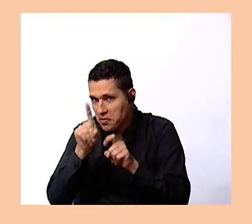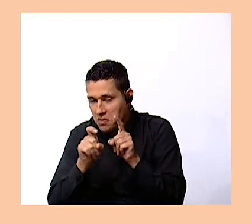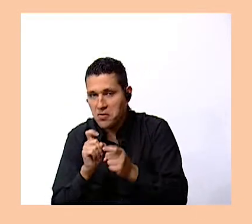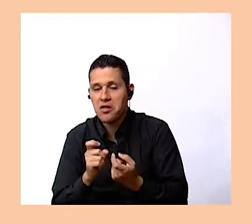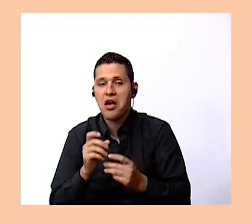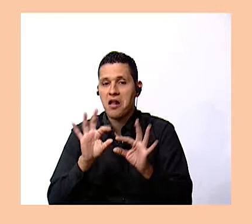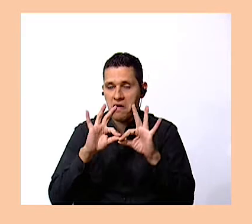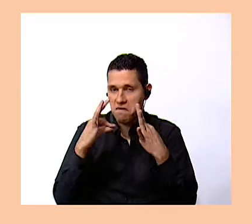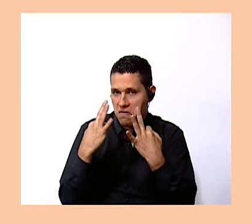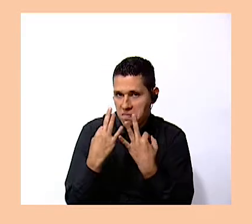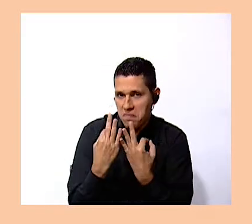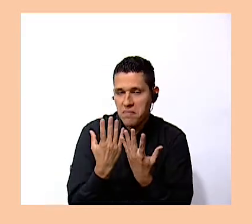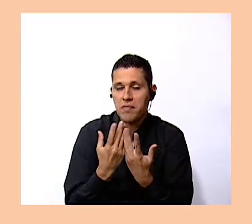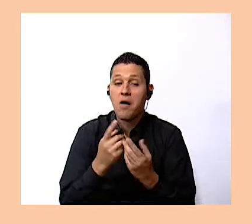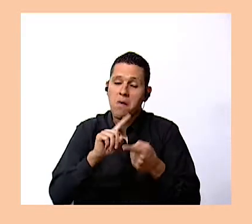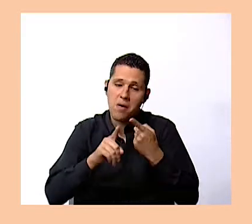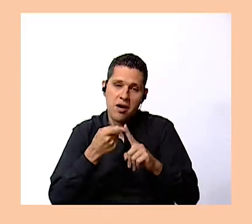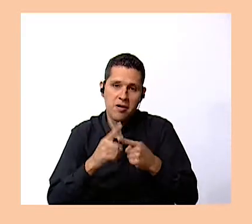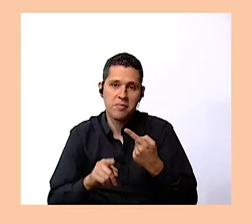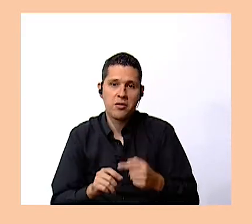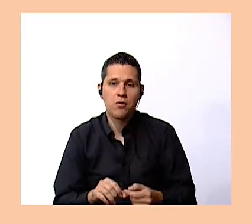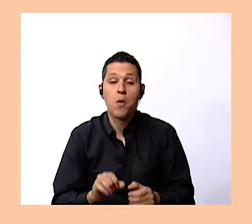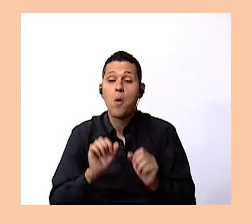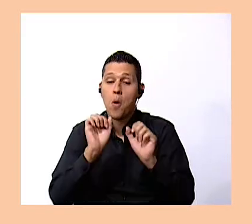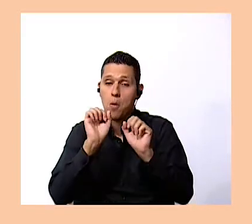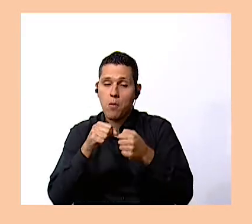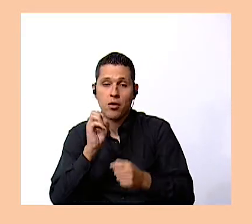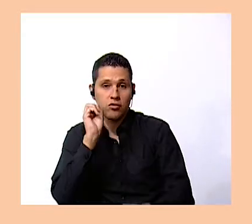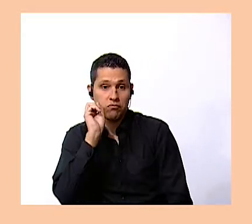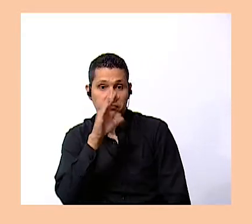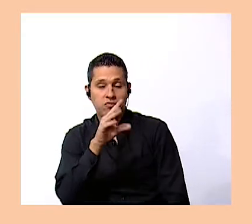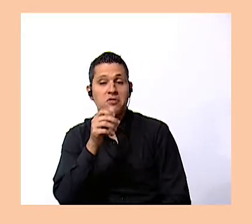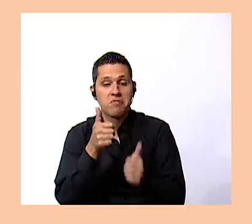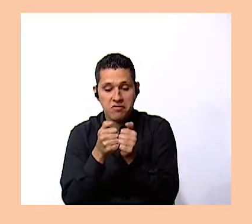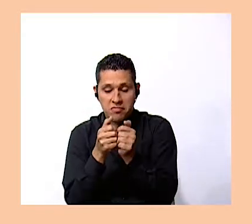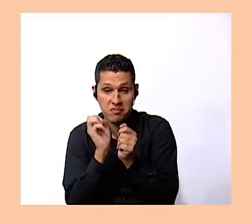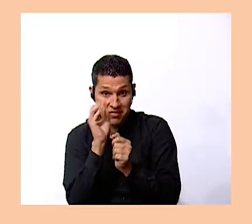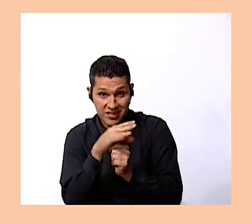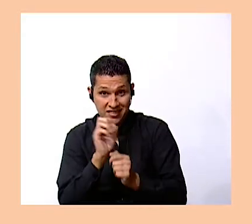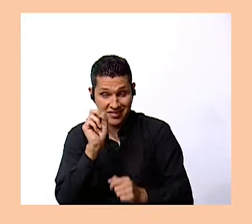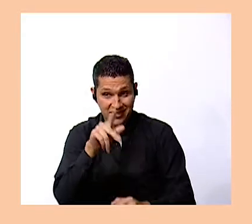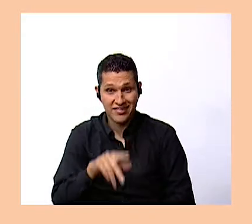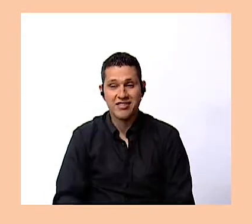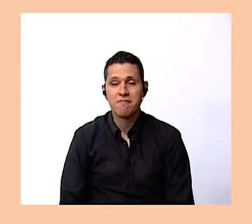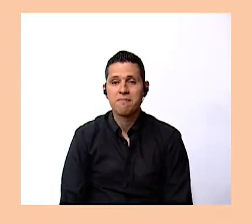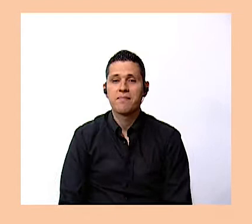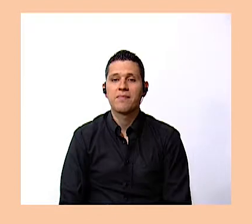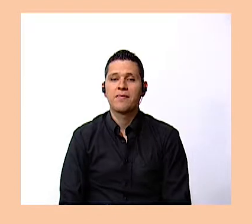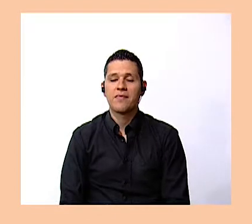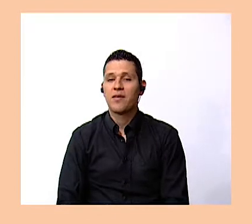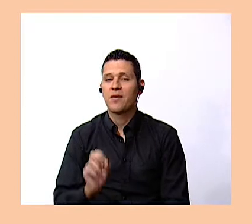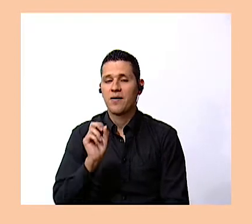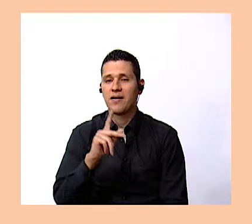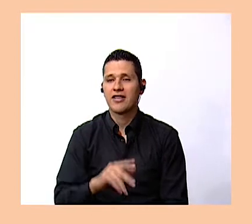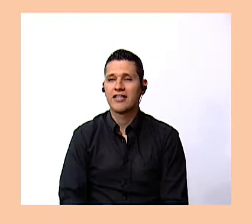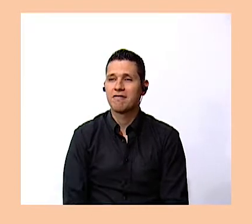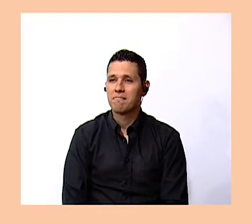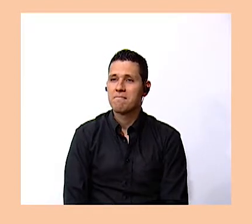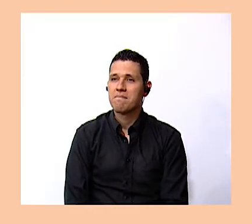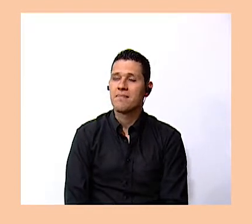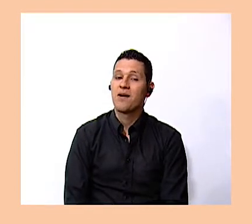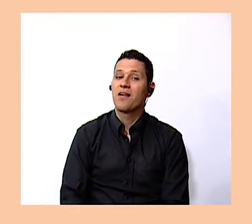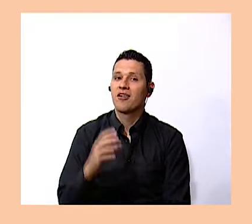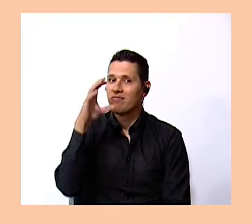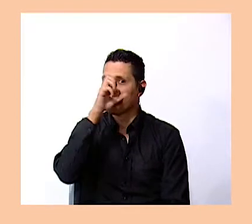family and your friends you can even send messages okay the riddle goes like this i am a living